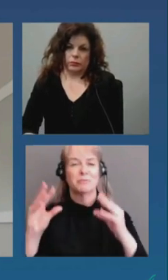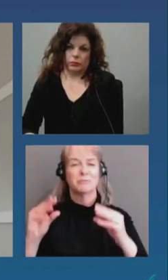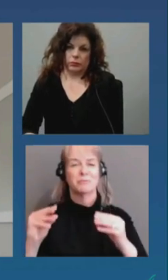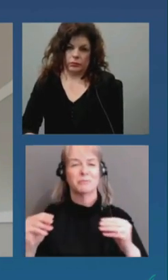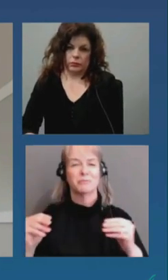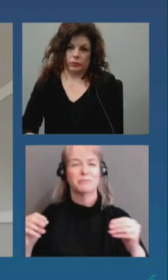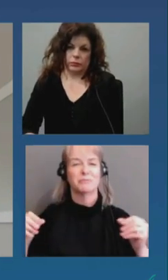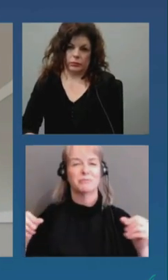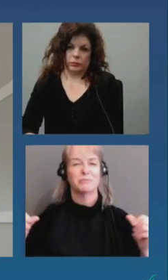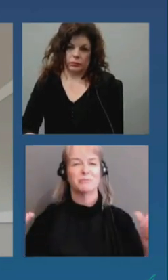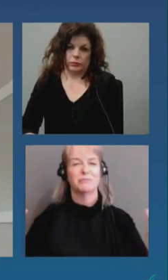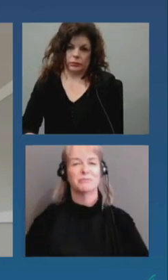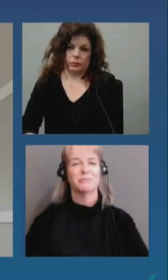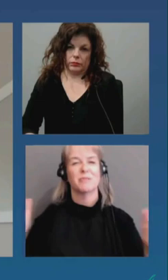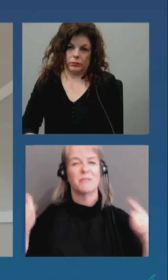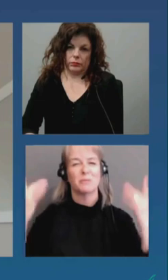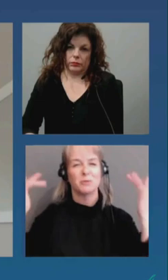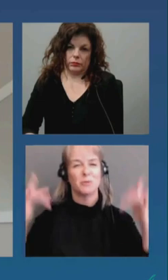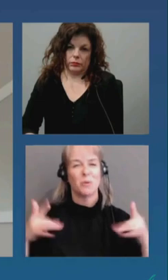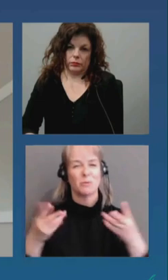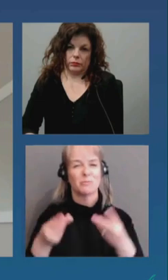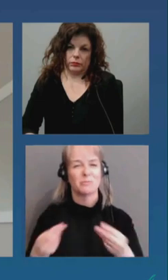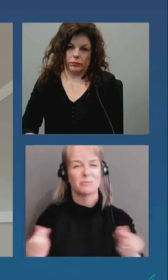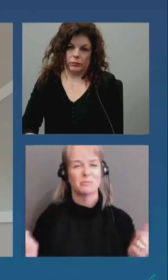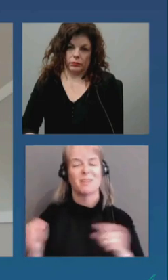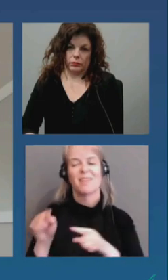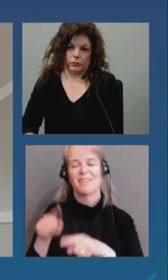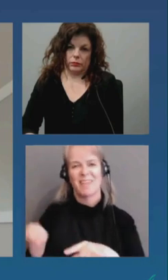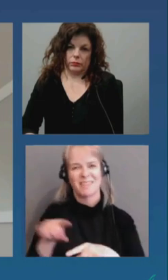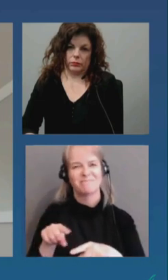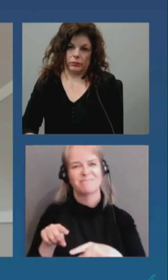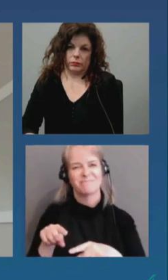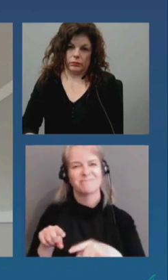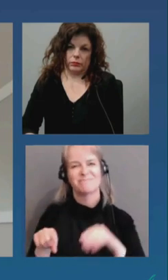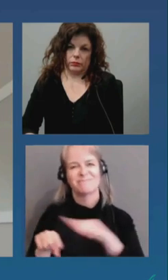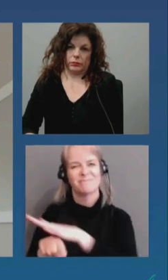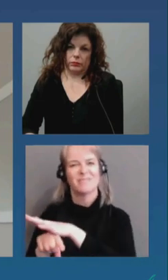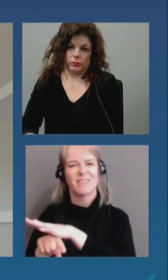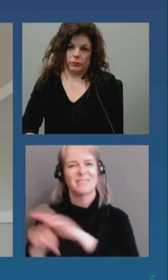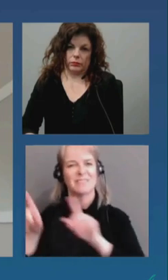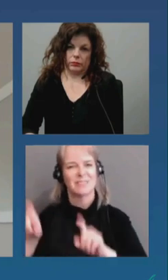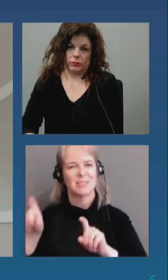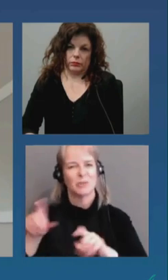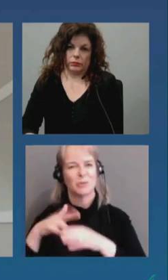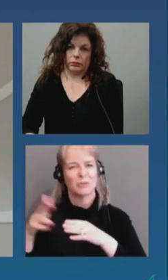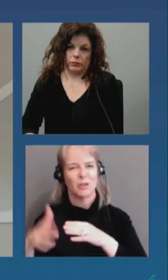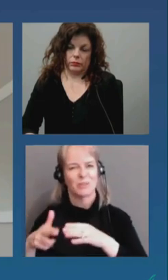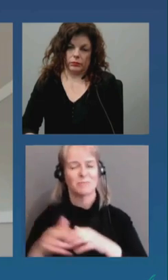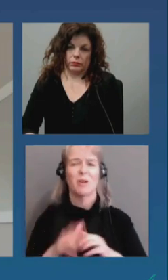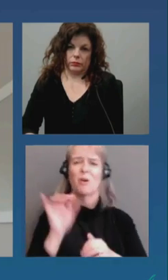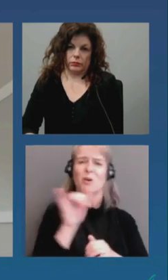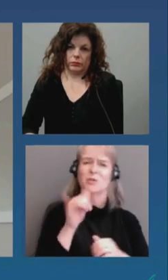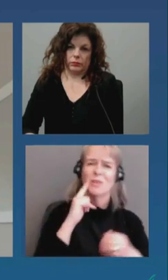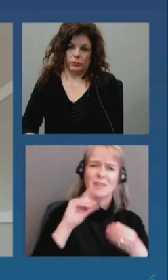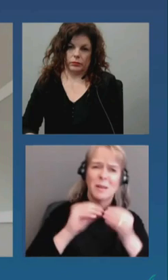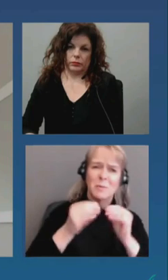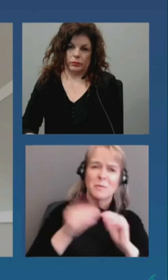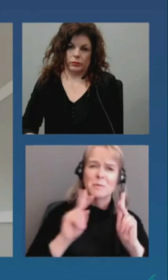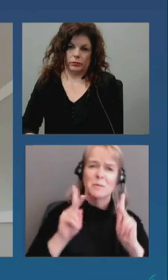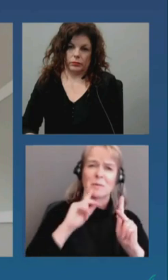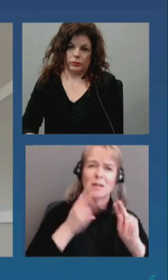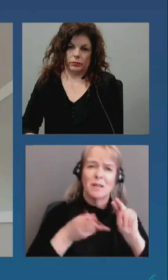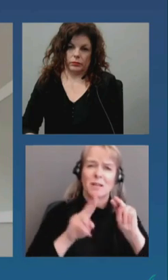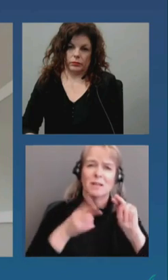that are testing testing positive you know there was a terrible thing to see it going up and up and up over 10